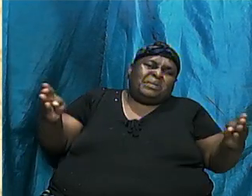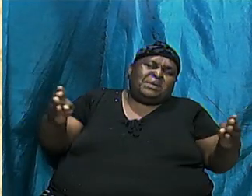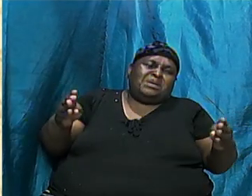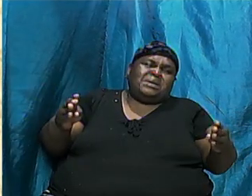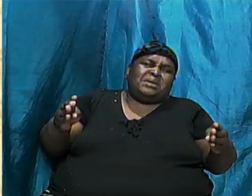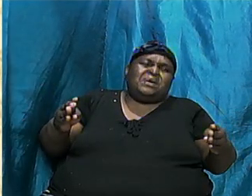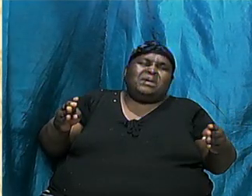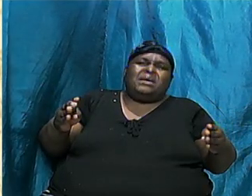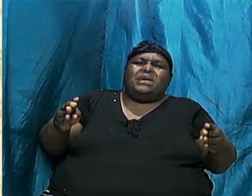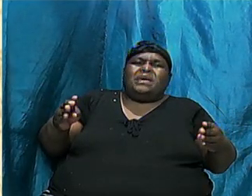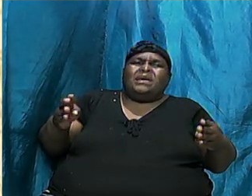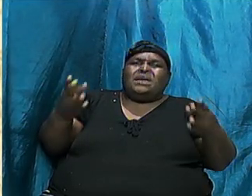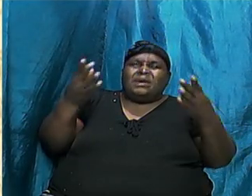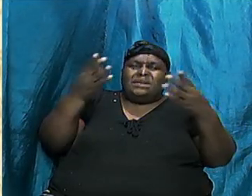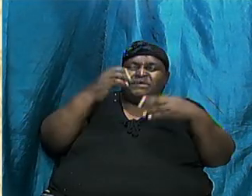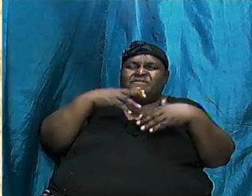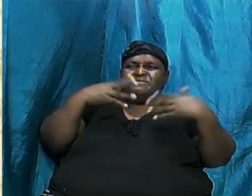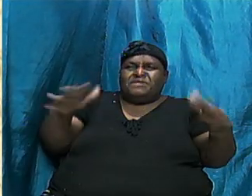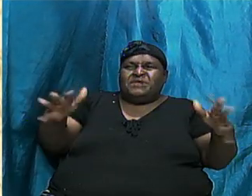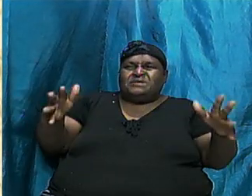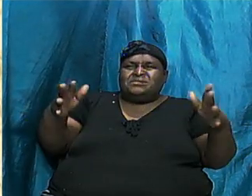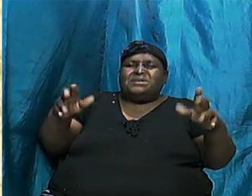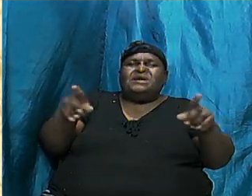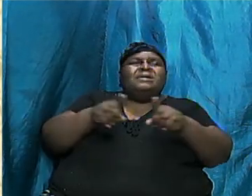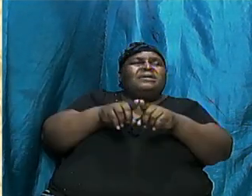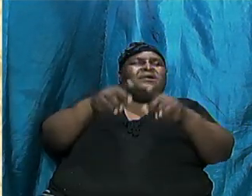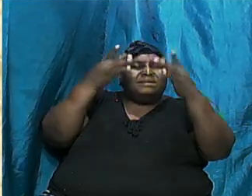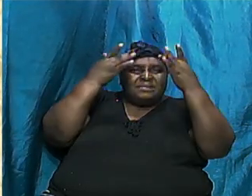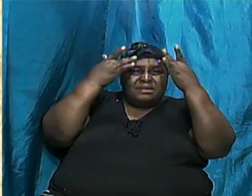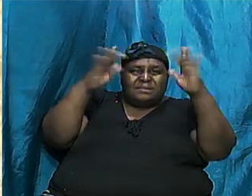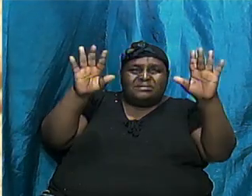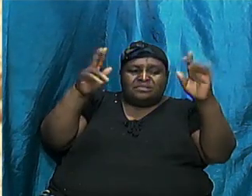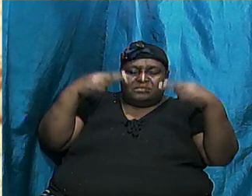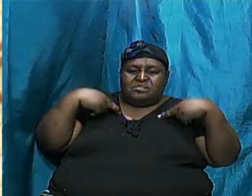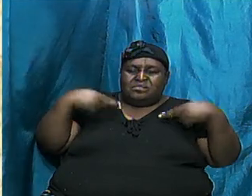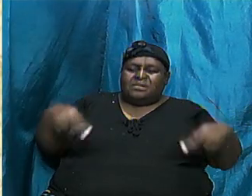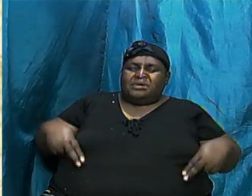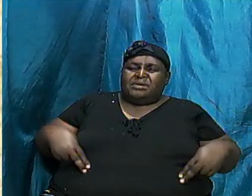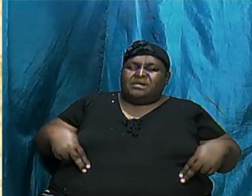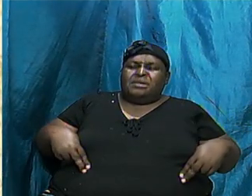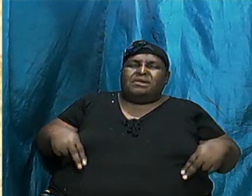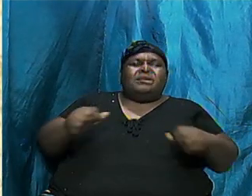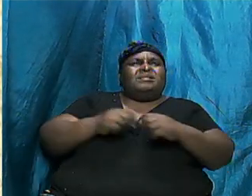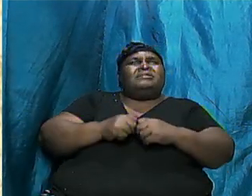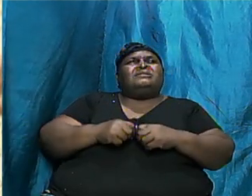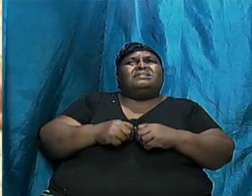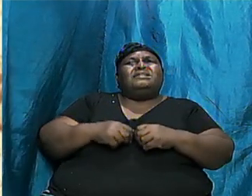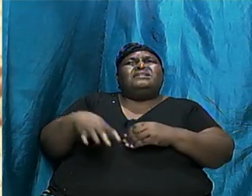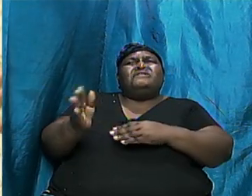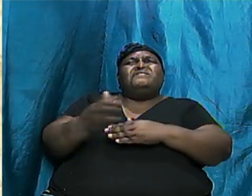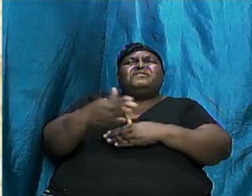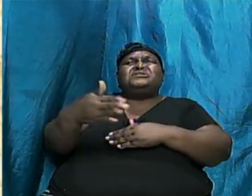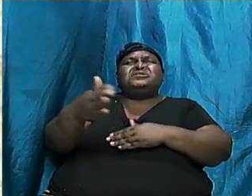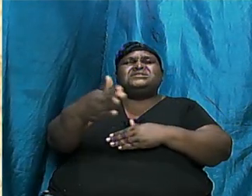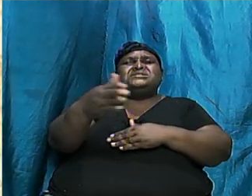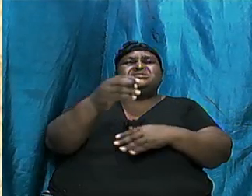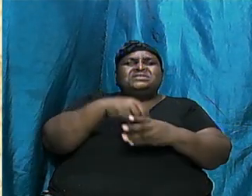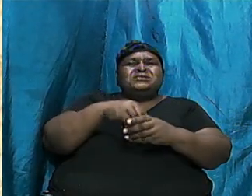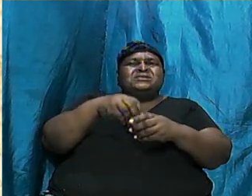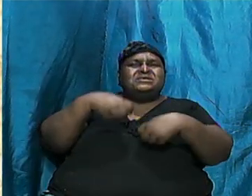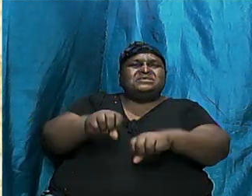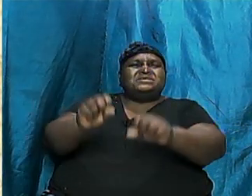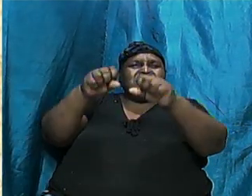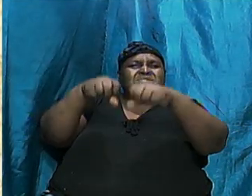intelligent human beings we happen to end up with fishes in the sea with the animals on the land with the